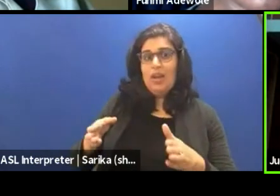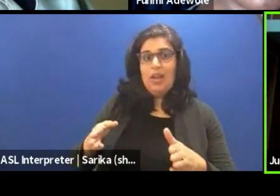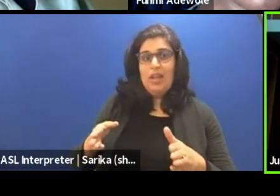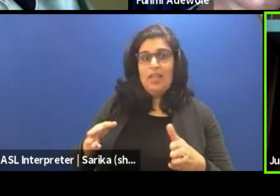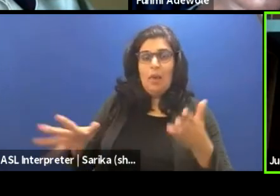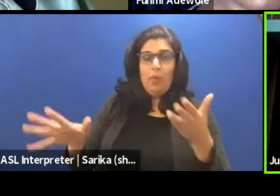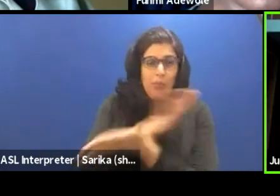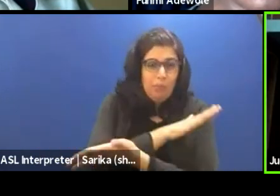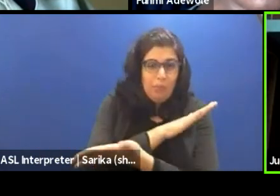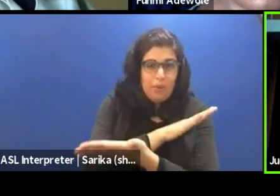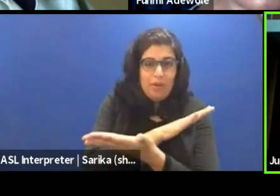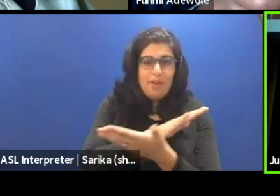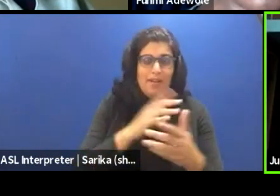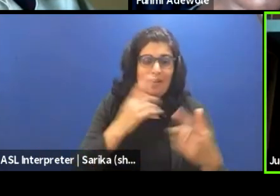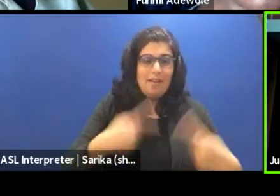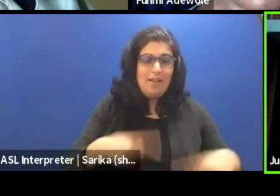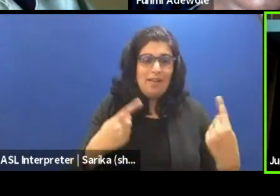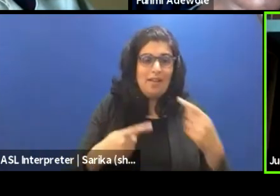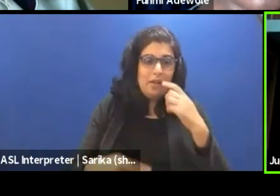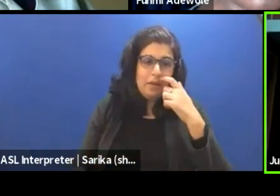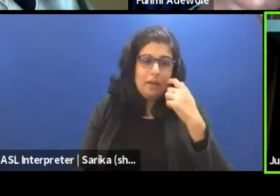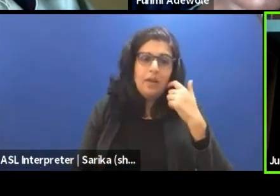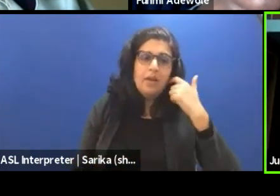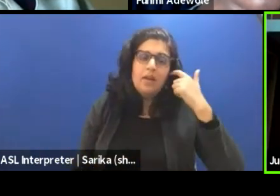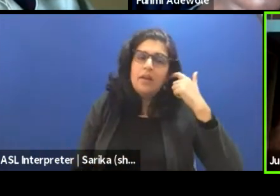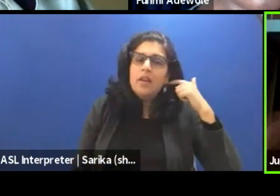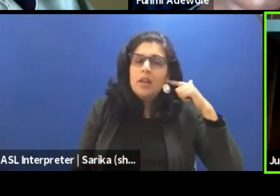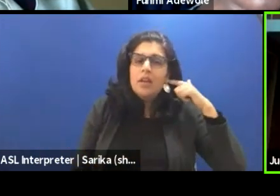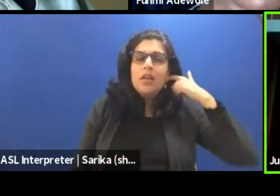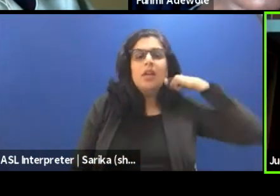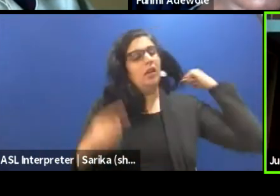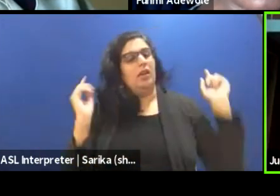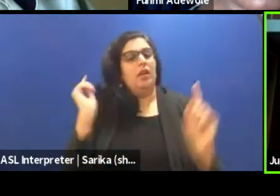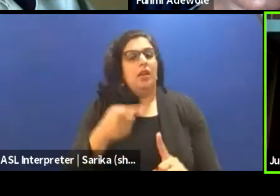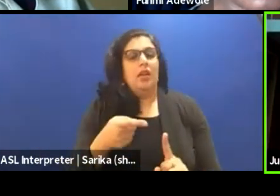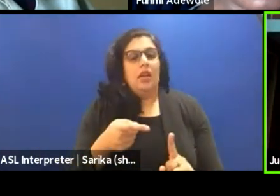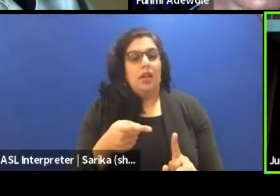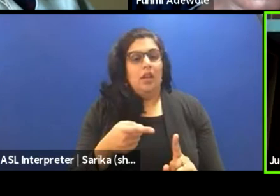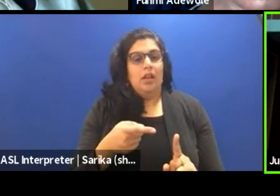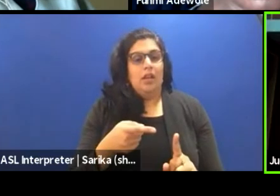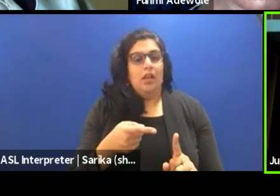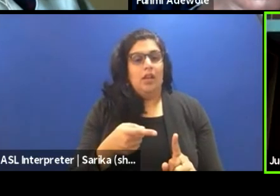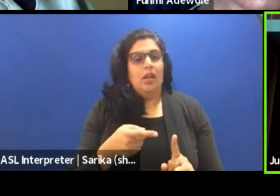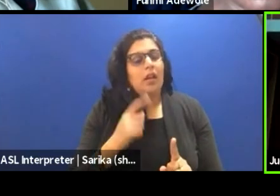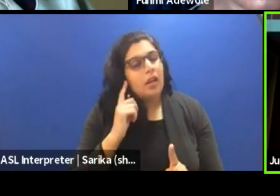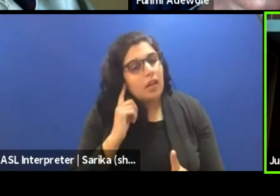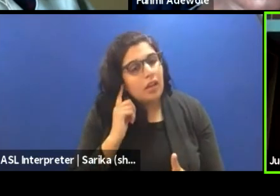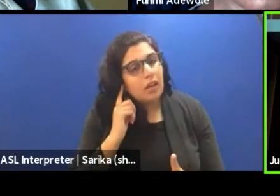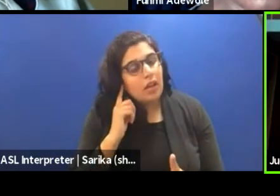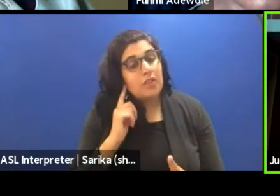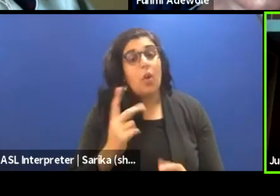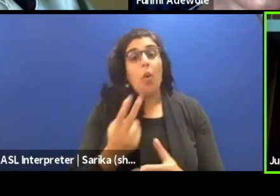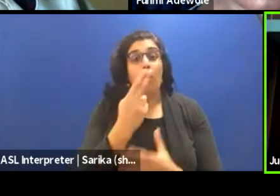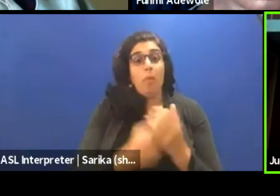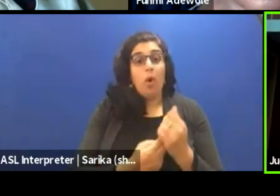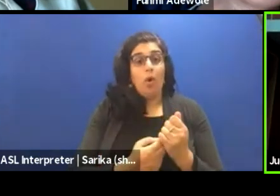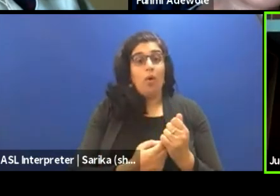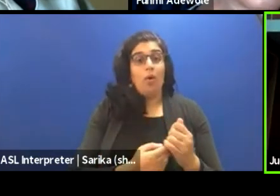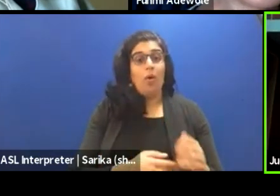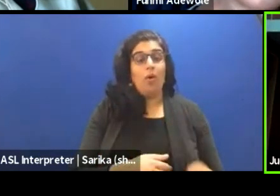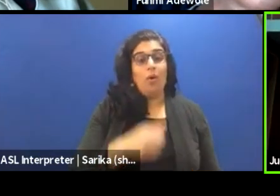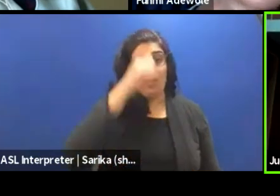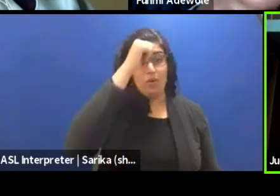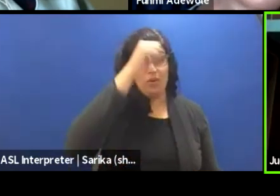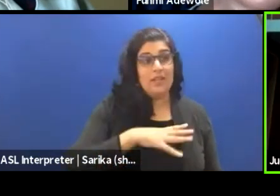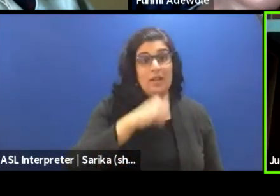will come? But at the end of the day, to cut a short story, long story short, I put the naked woman on stage. put the naked guy on stage, but in a different construct